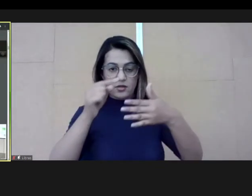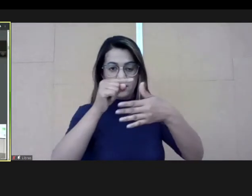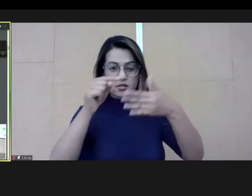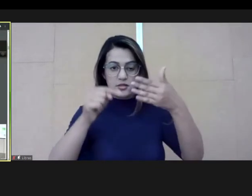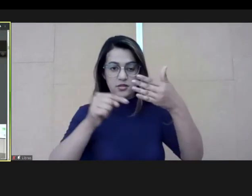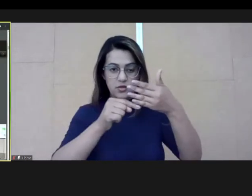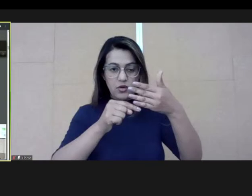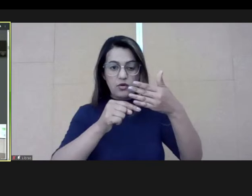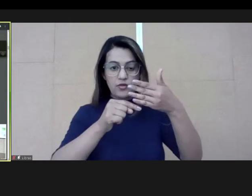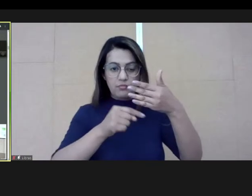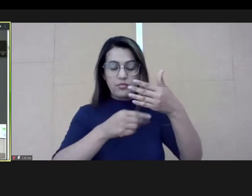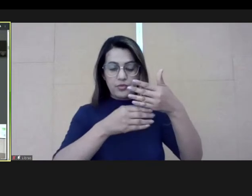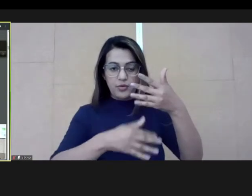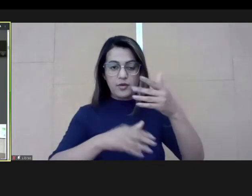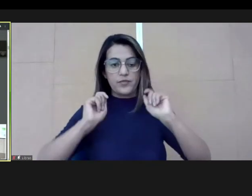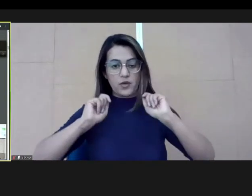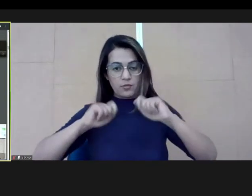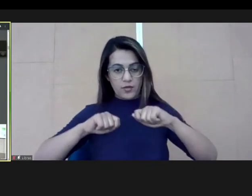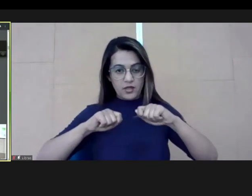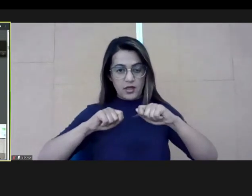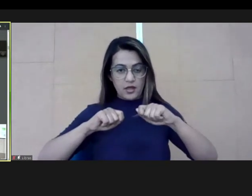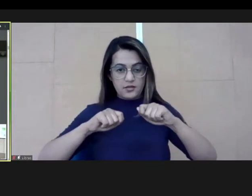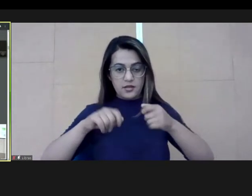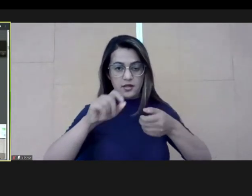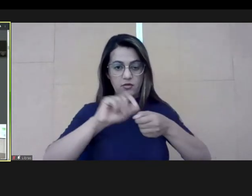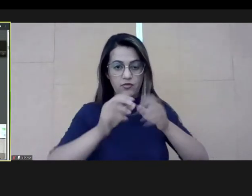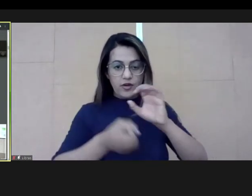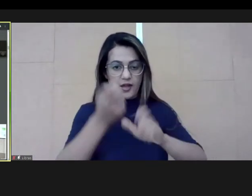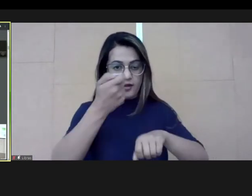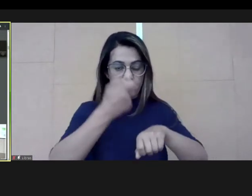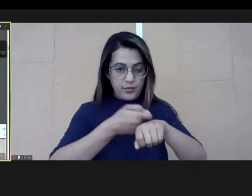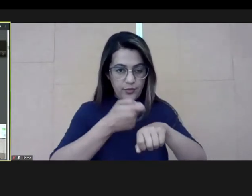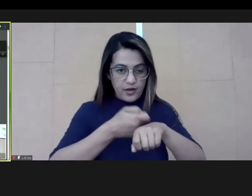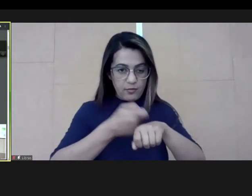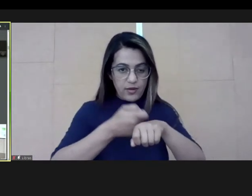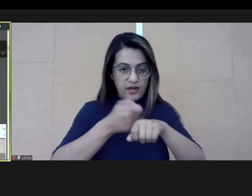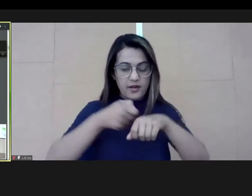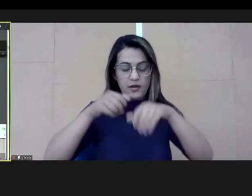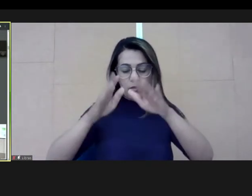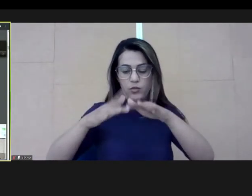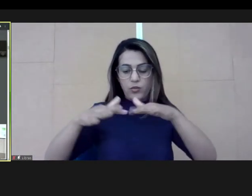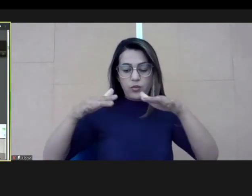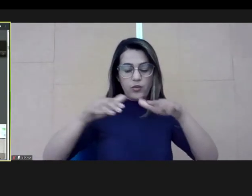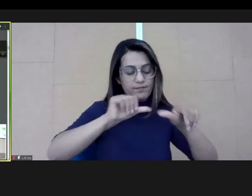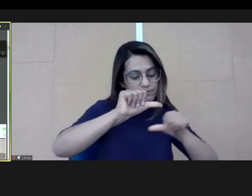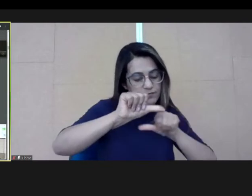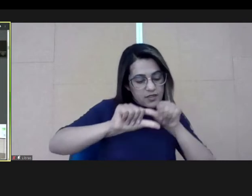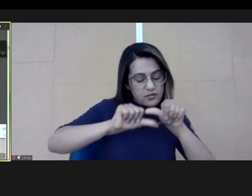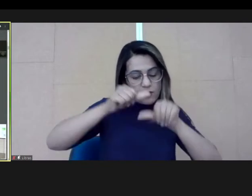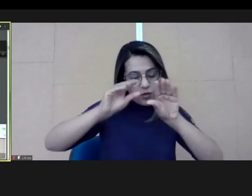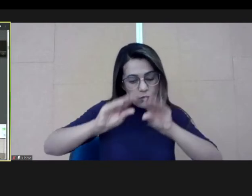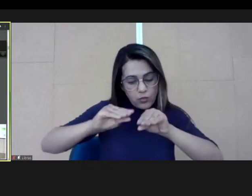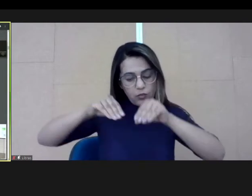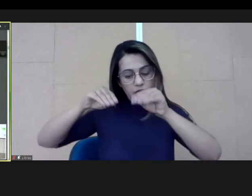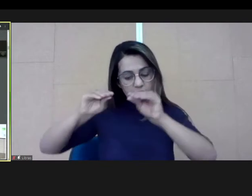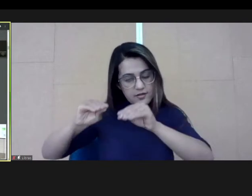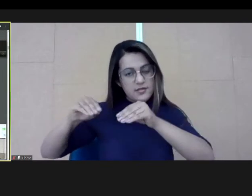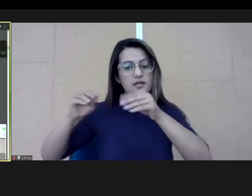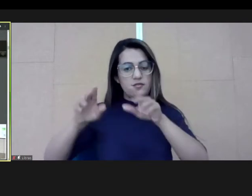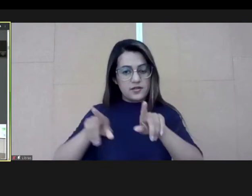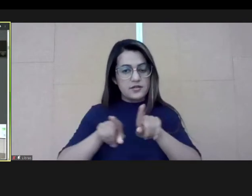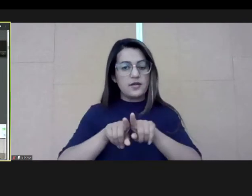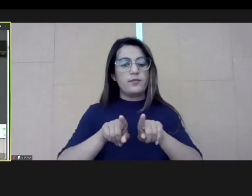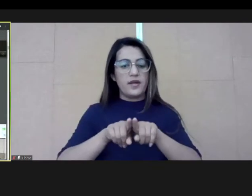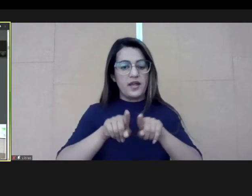explained the competences. It's not written in stone. They are very fluid. They can change